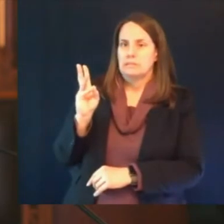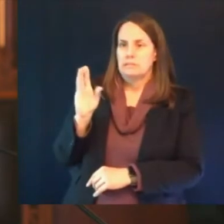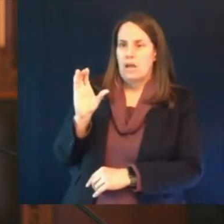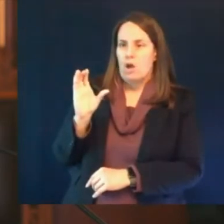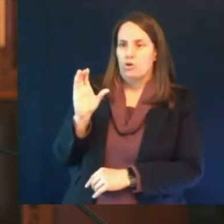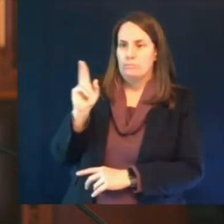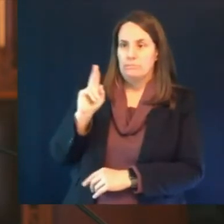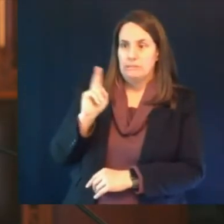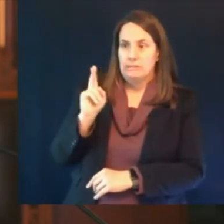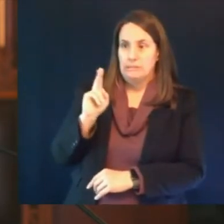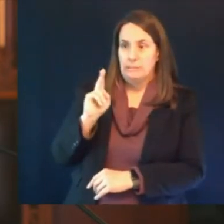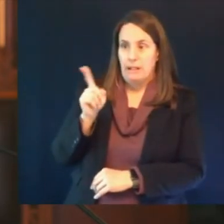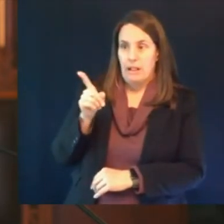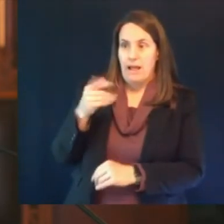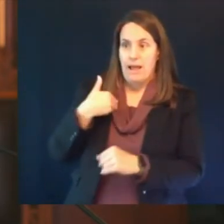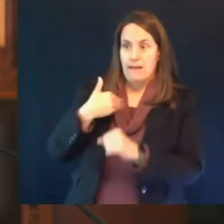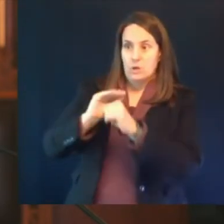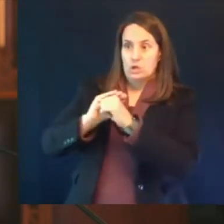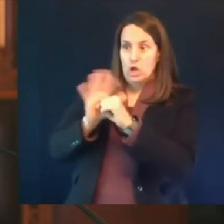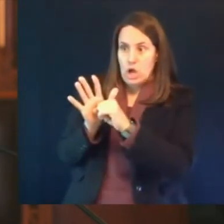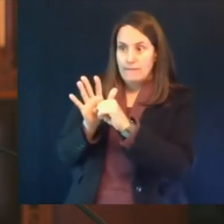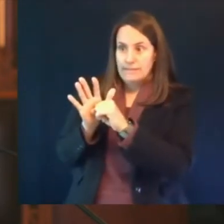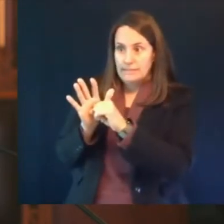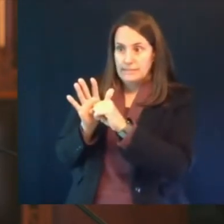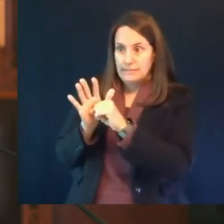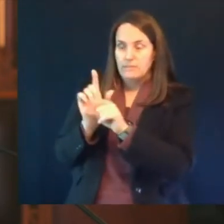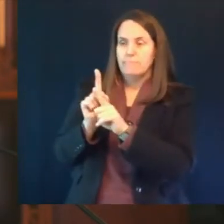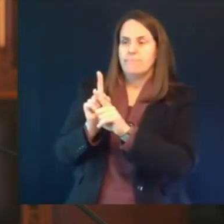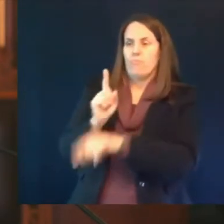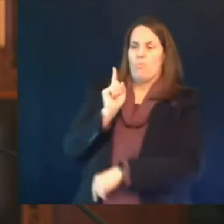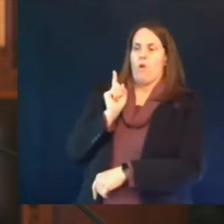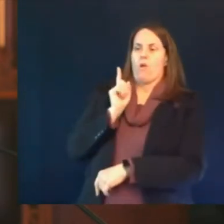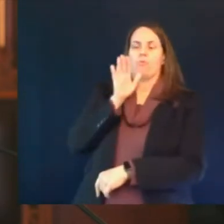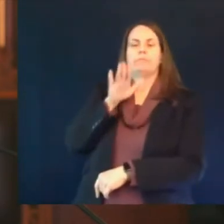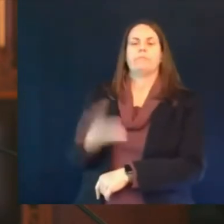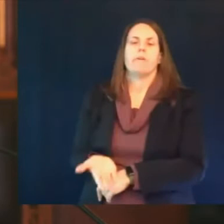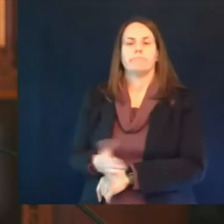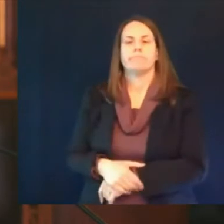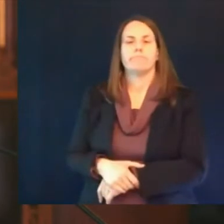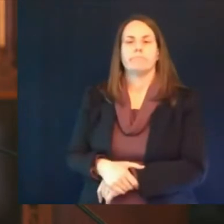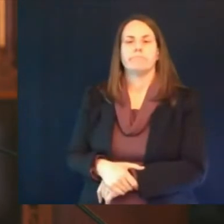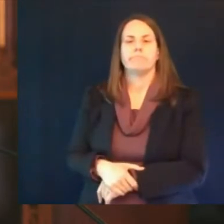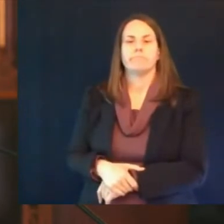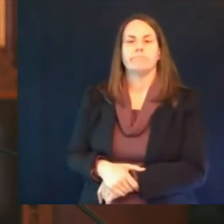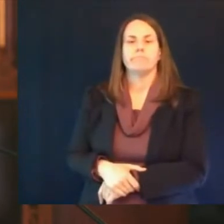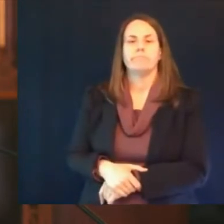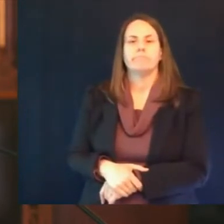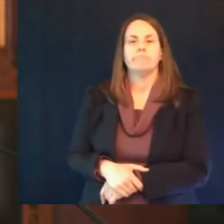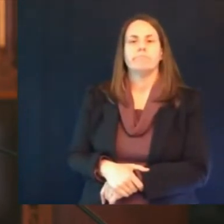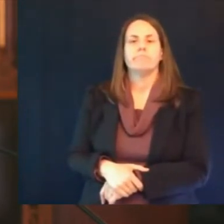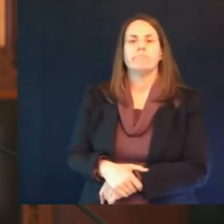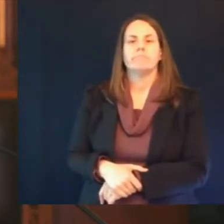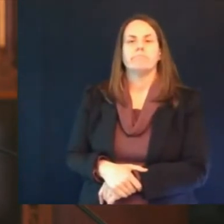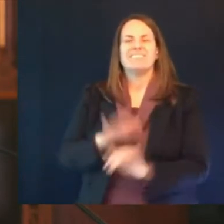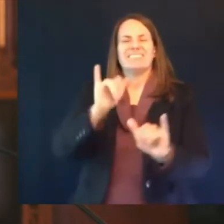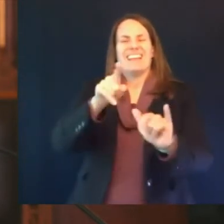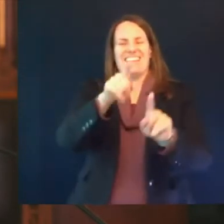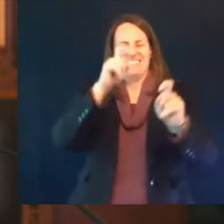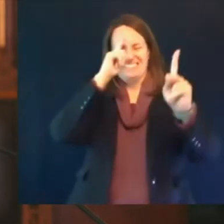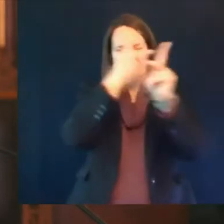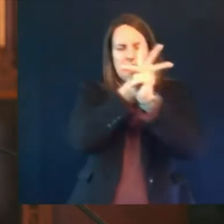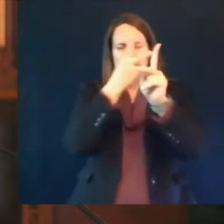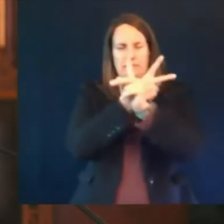what family member i might infect that could cause them to have harm what co-worker might i infect and then what are